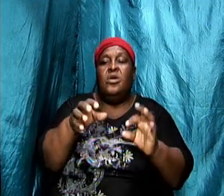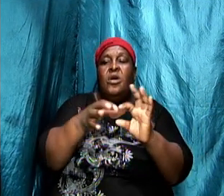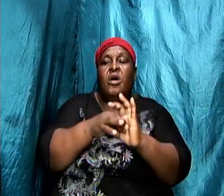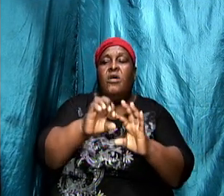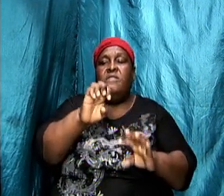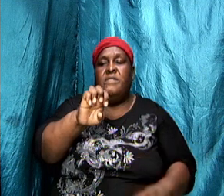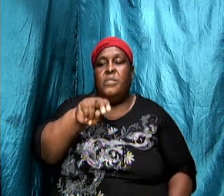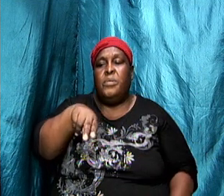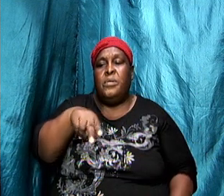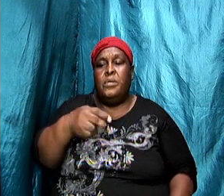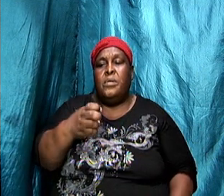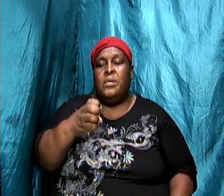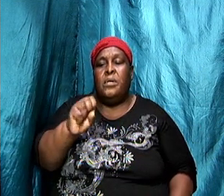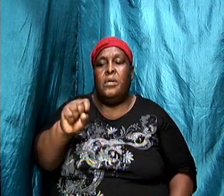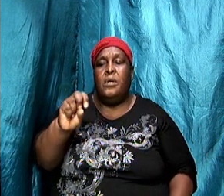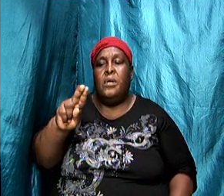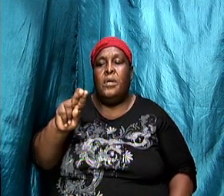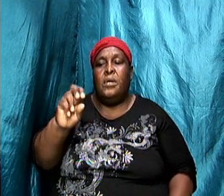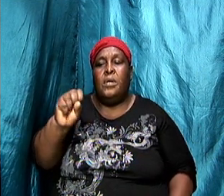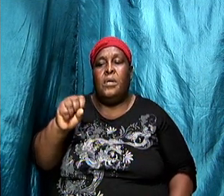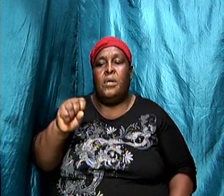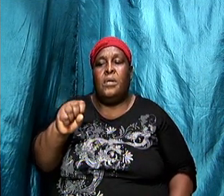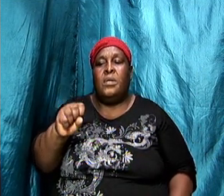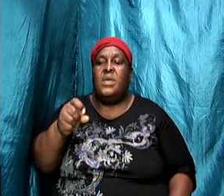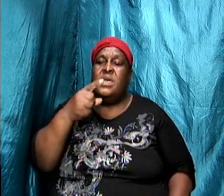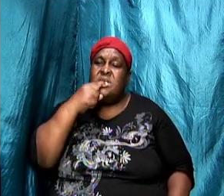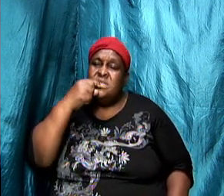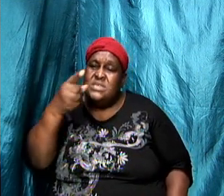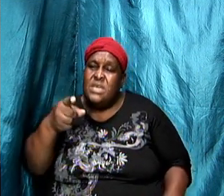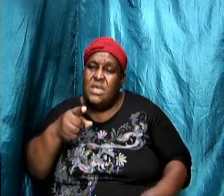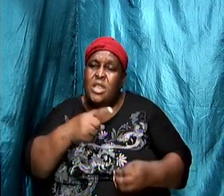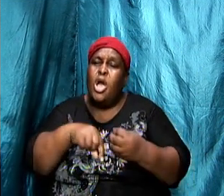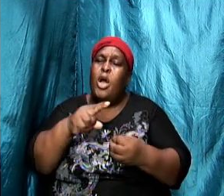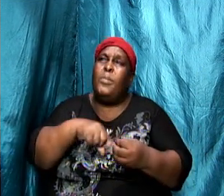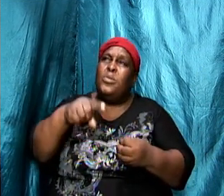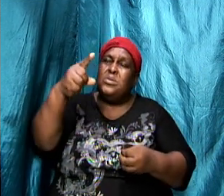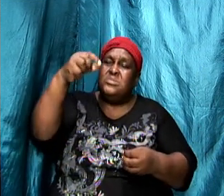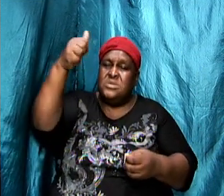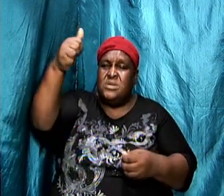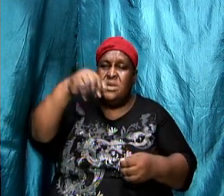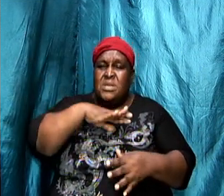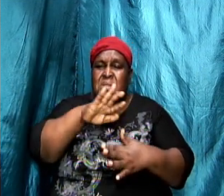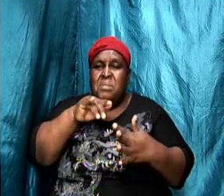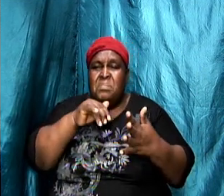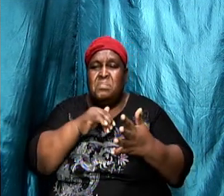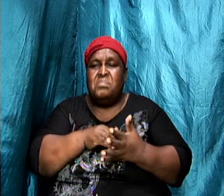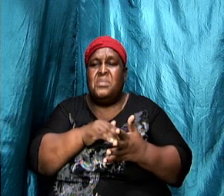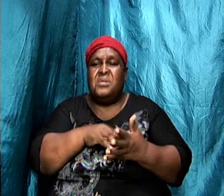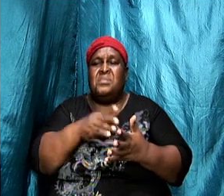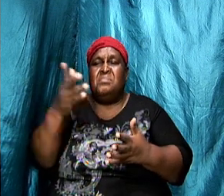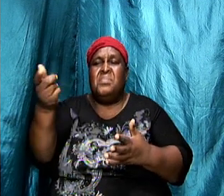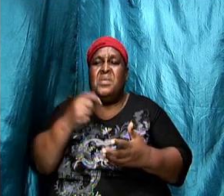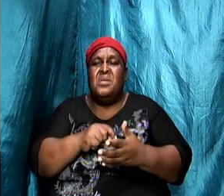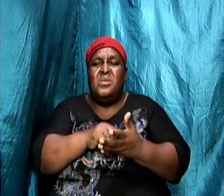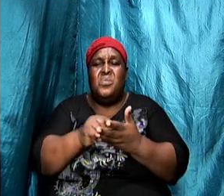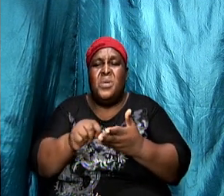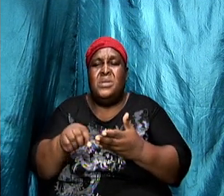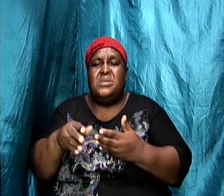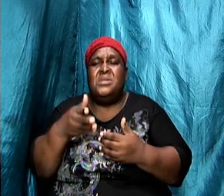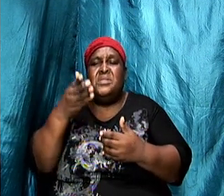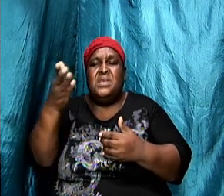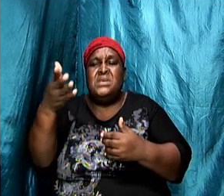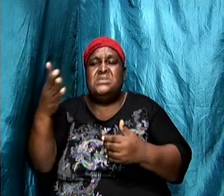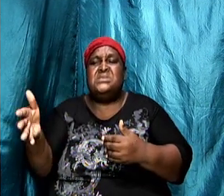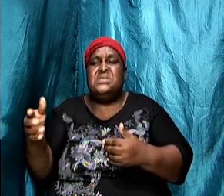of Ephesus right this is now Jesus describing himself to them in the midst of all that was happening Jesus is now writing to them